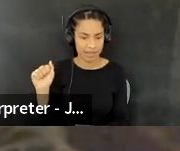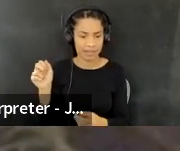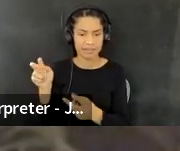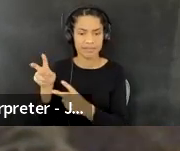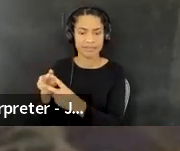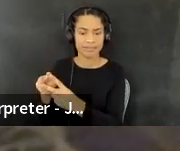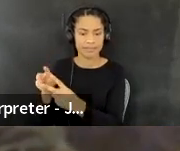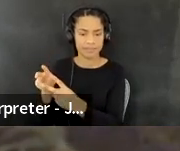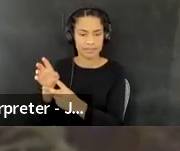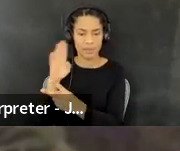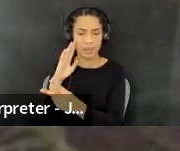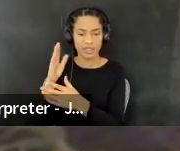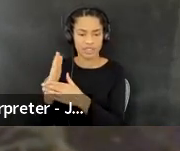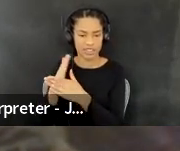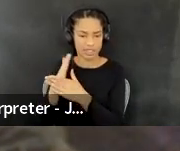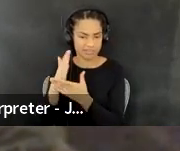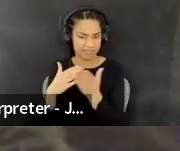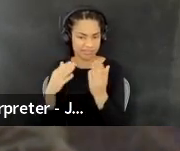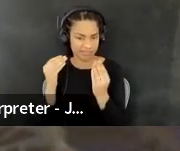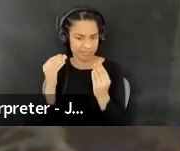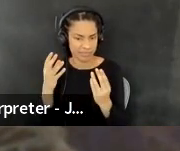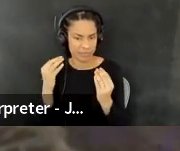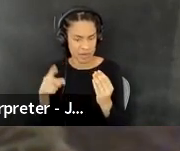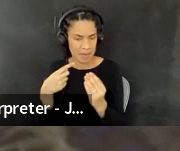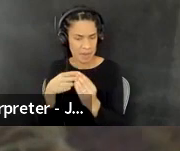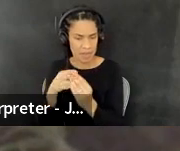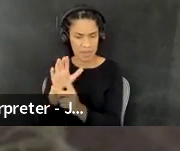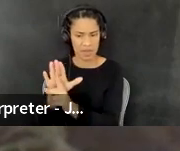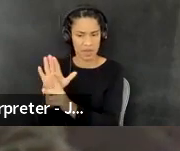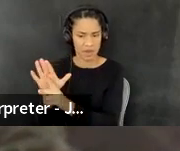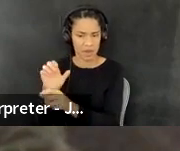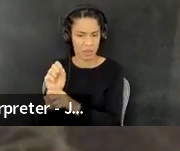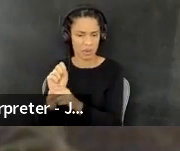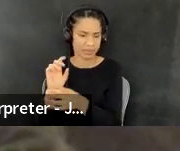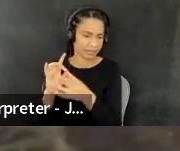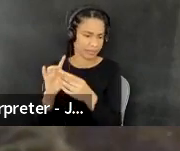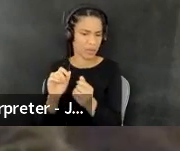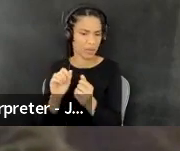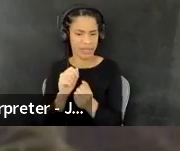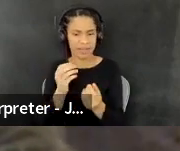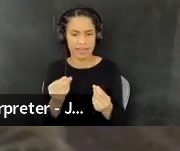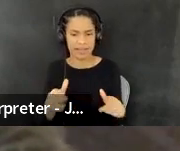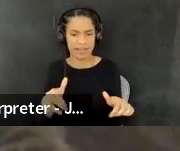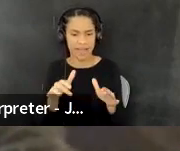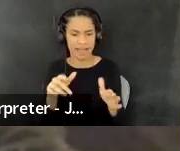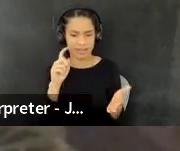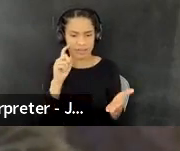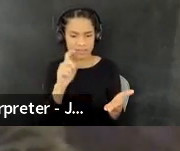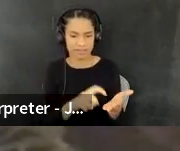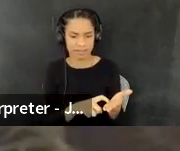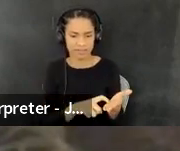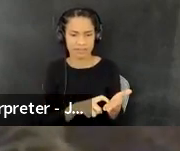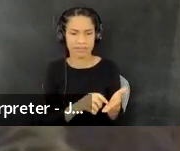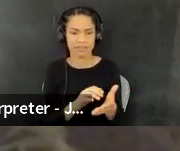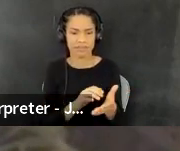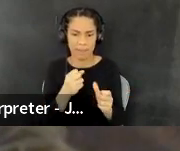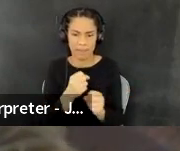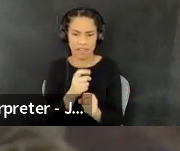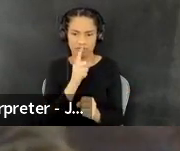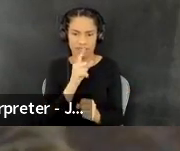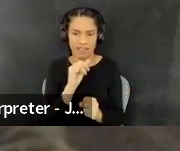uh, share some, uh, information on what they've been working on regarding land acknowledgements, um, and making land acknowledgements actionable